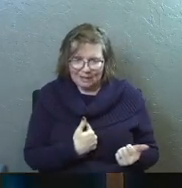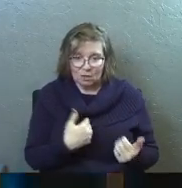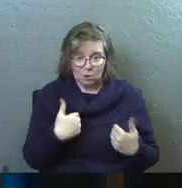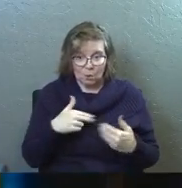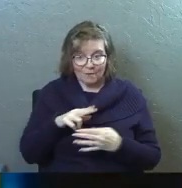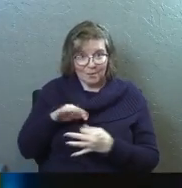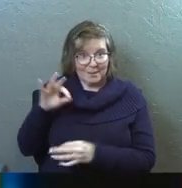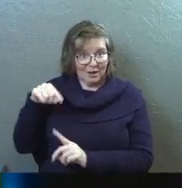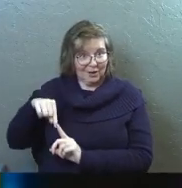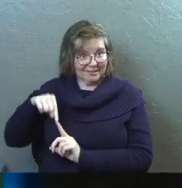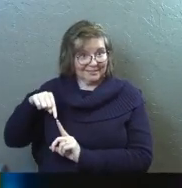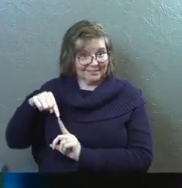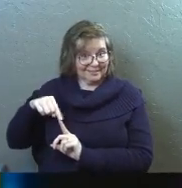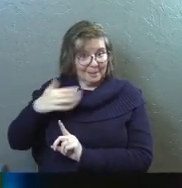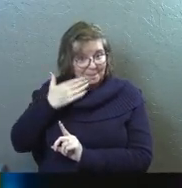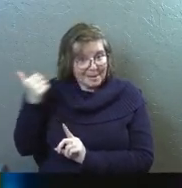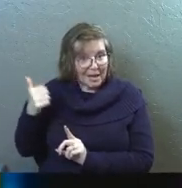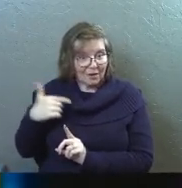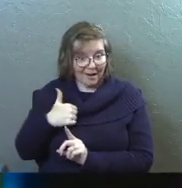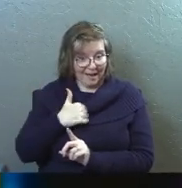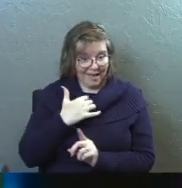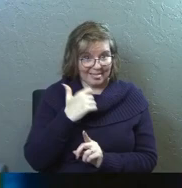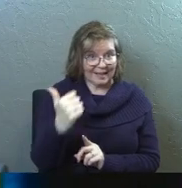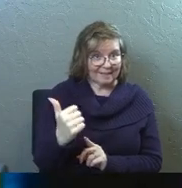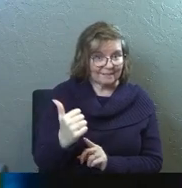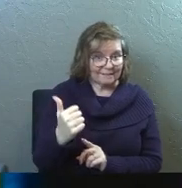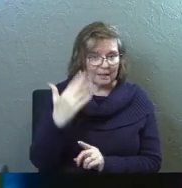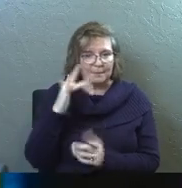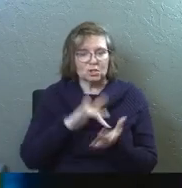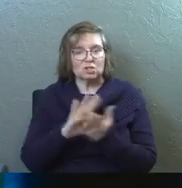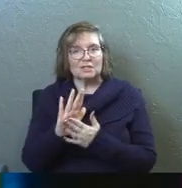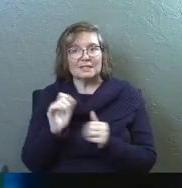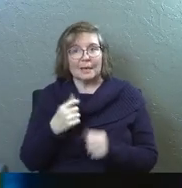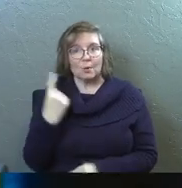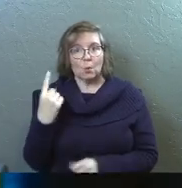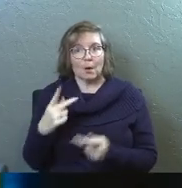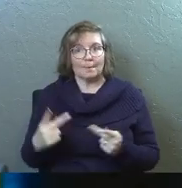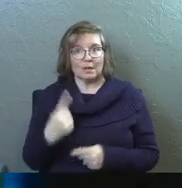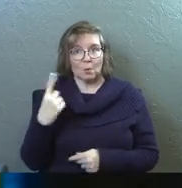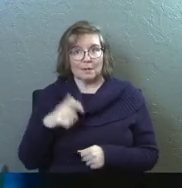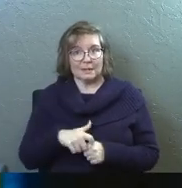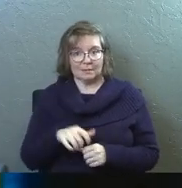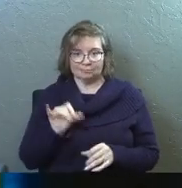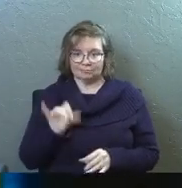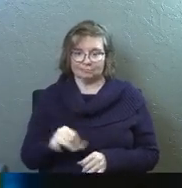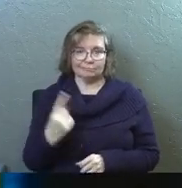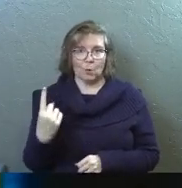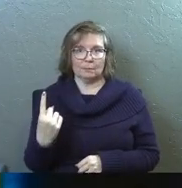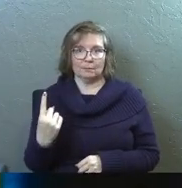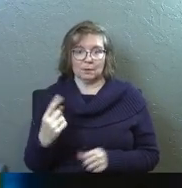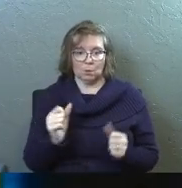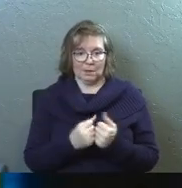Like you have the Holy Spirit. It's better that I leave because Jesus can be in one place at one time. He's with his 12 people.